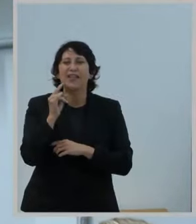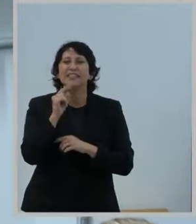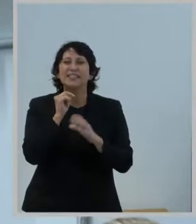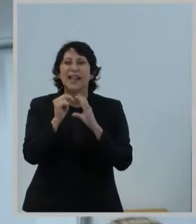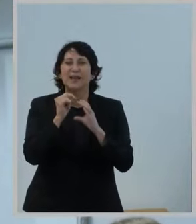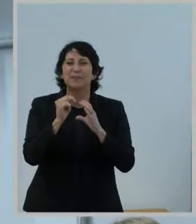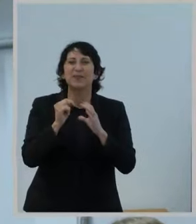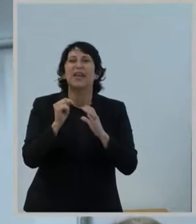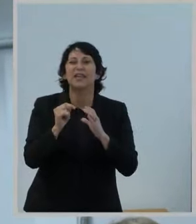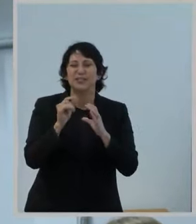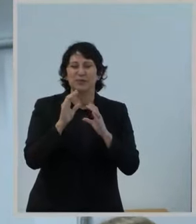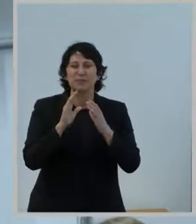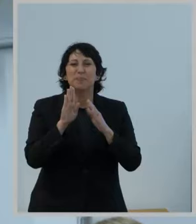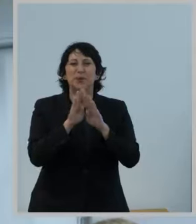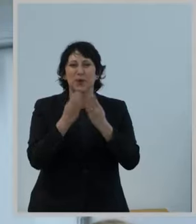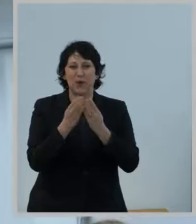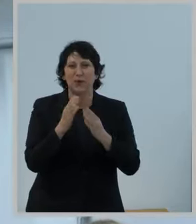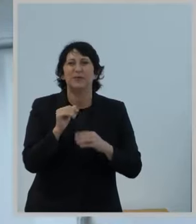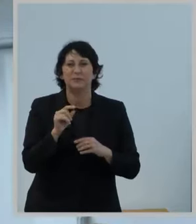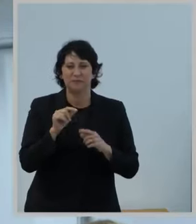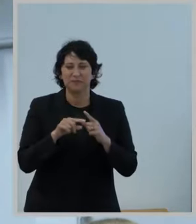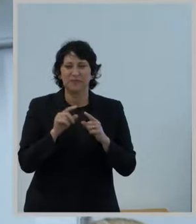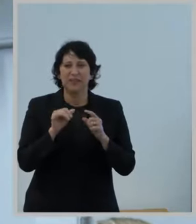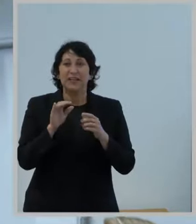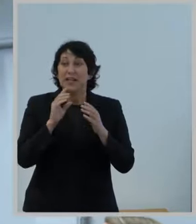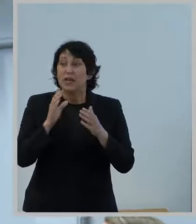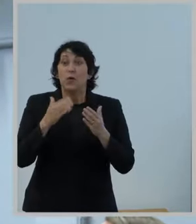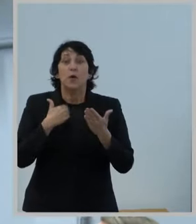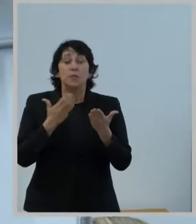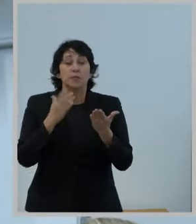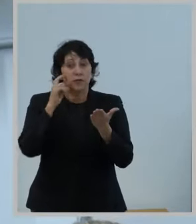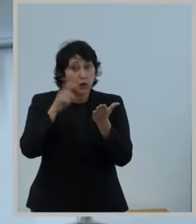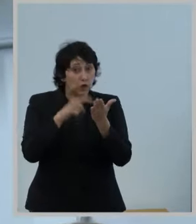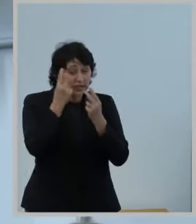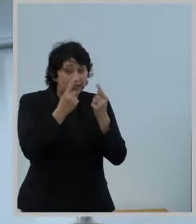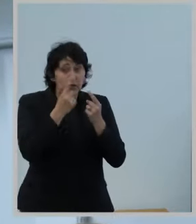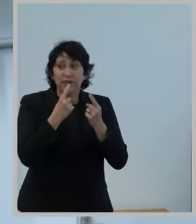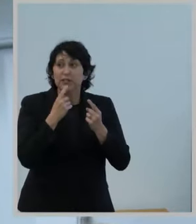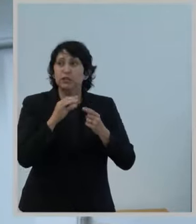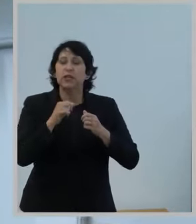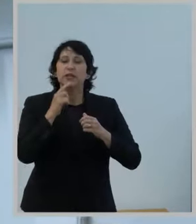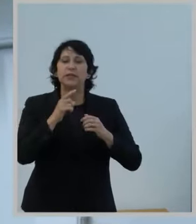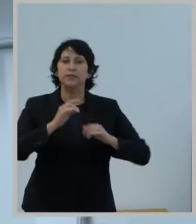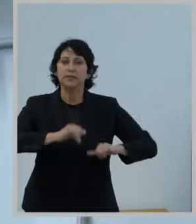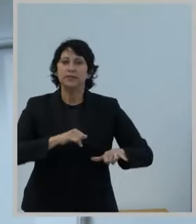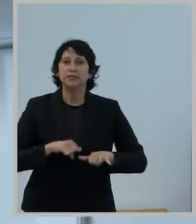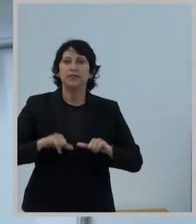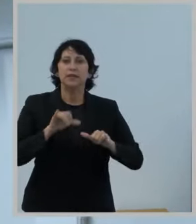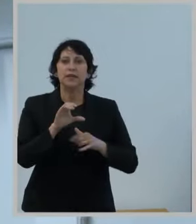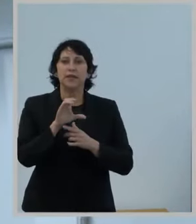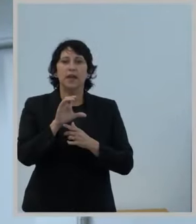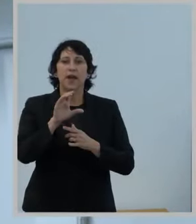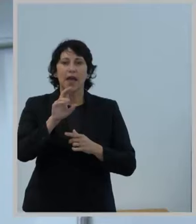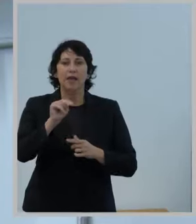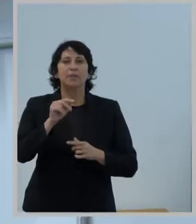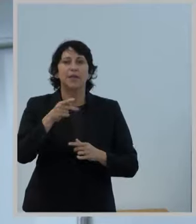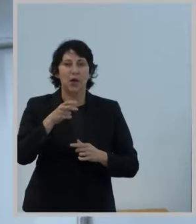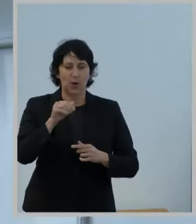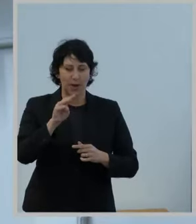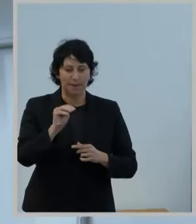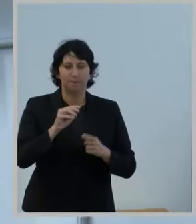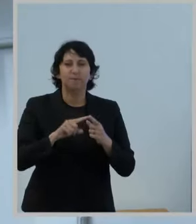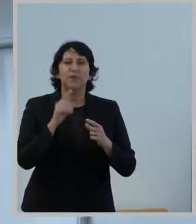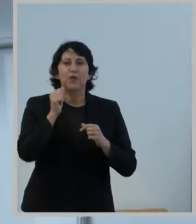Bureau are pleased to present for your consideration a notice of proposed rulemaking that seeks comment on the Alaska Connect Fund, the next